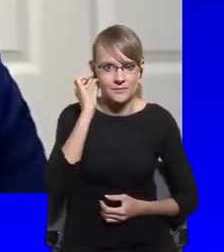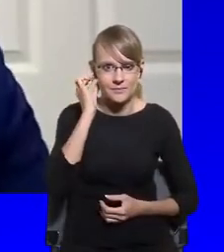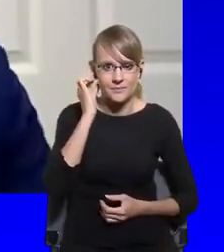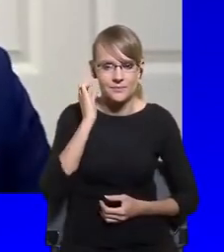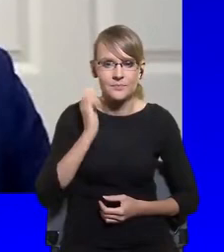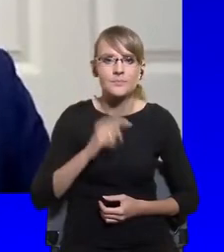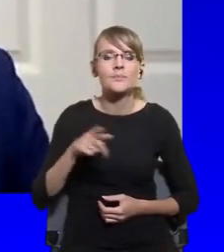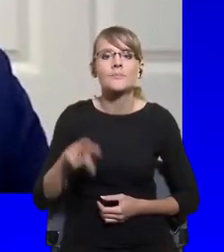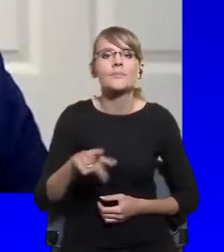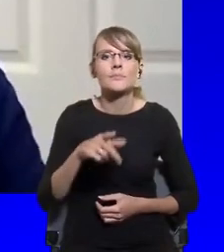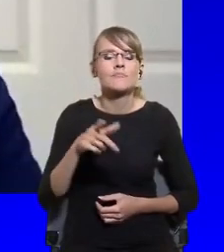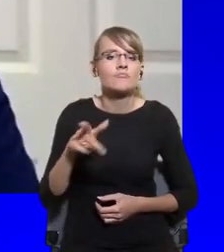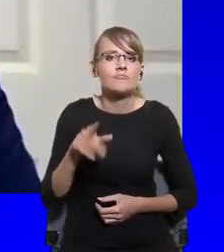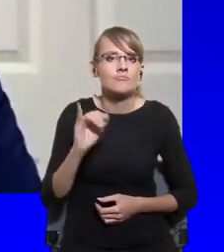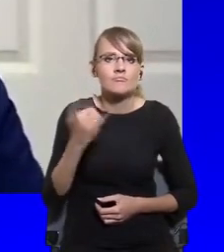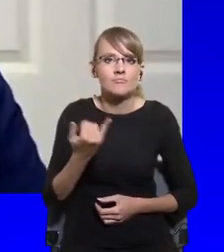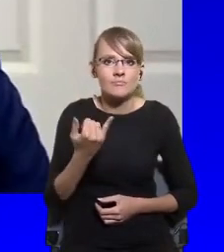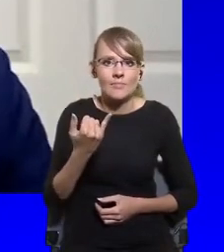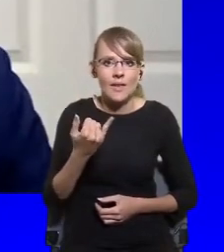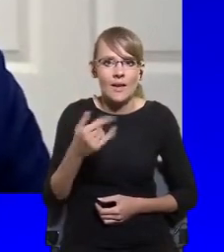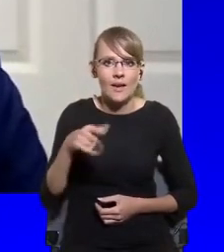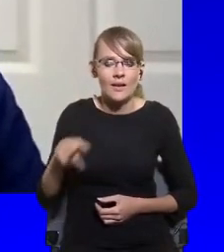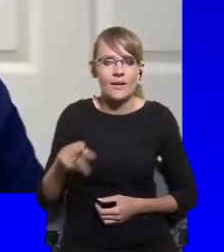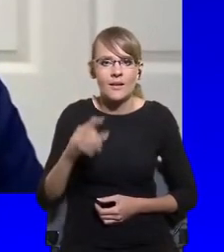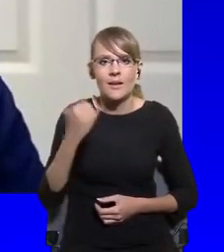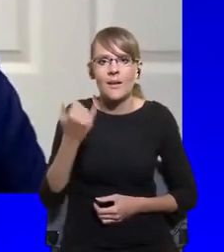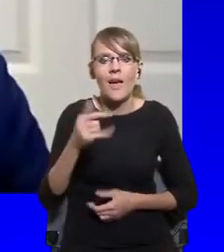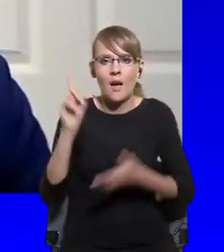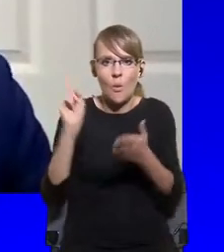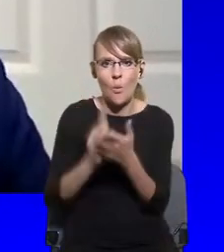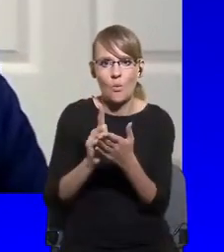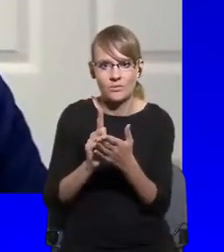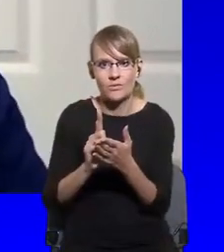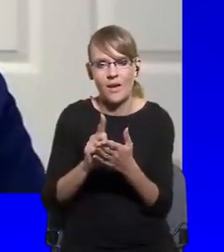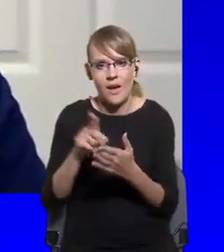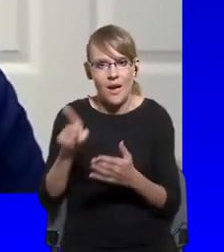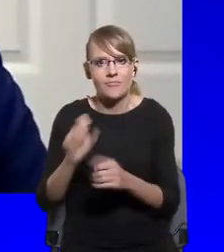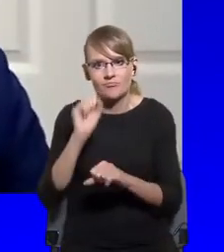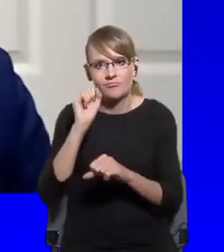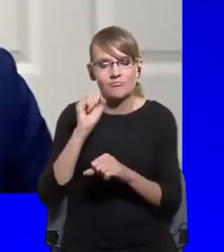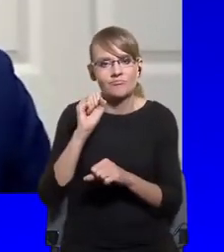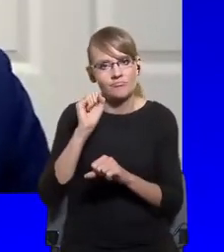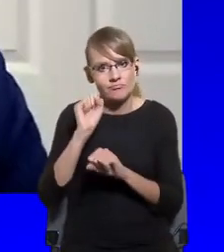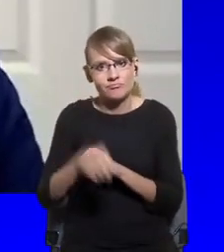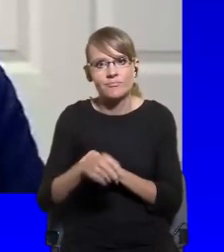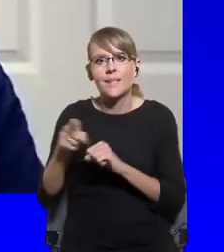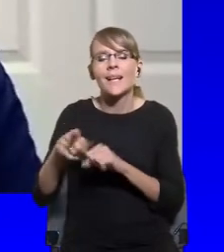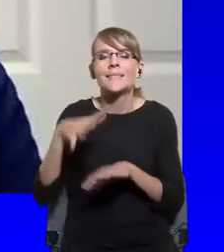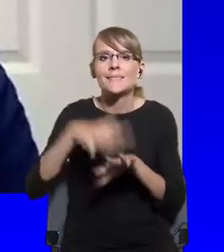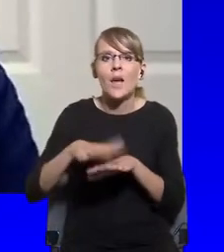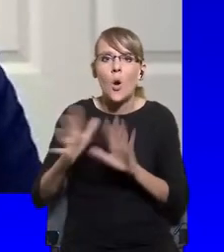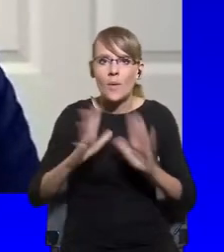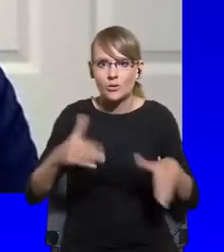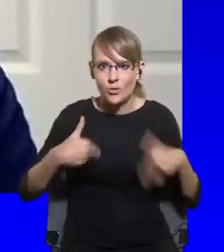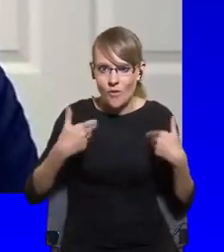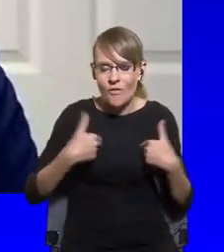we're all aware of the number of cases of COVID rising exponentially in some countries.